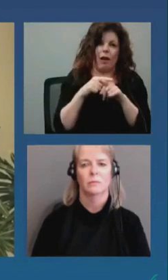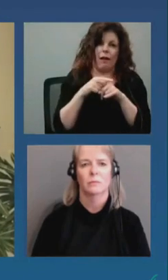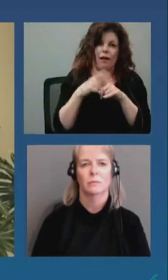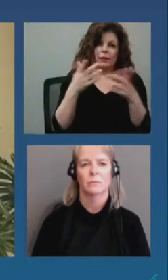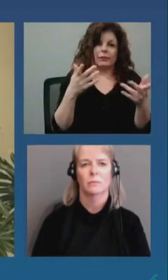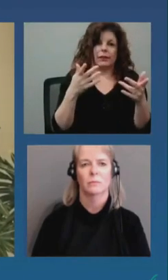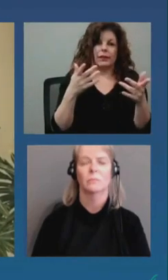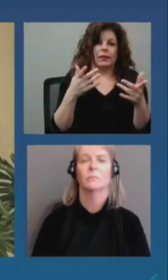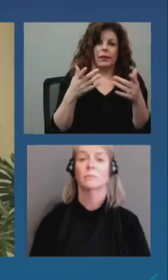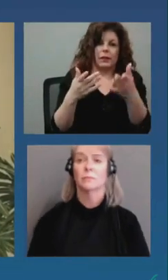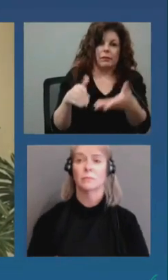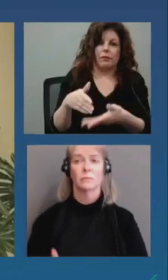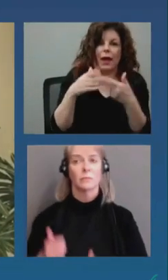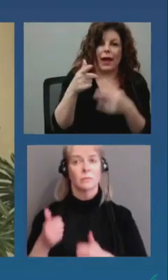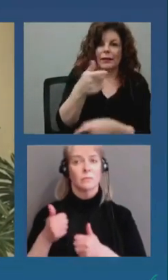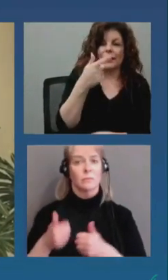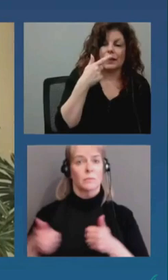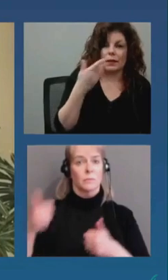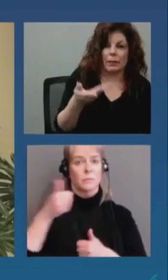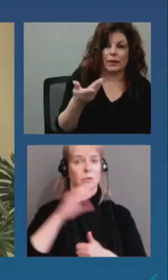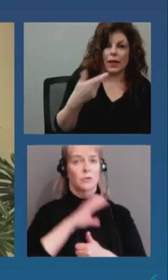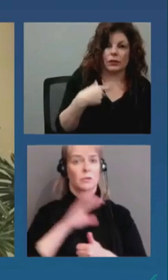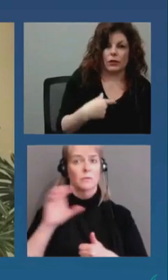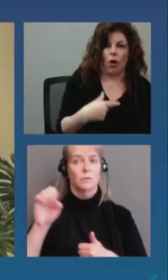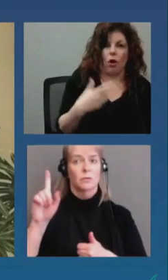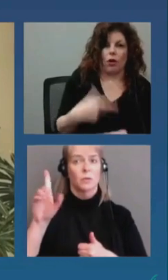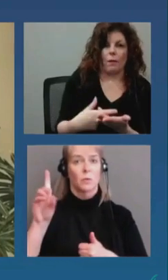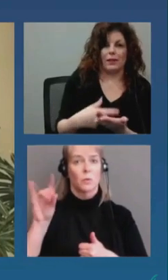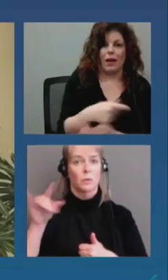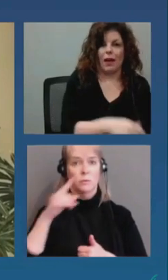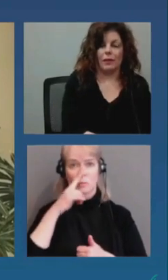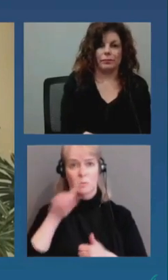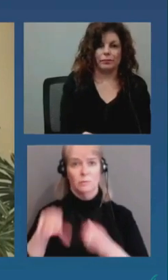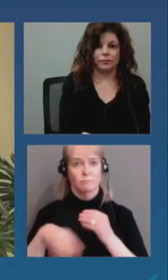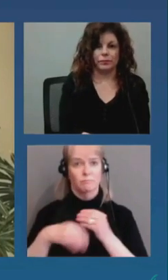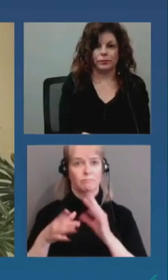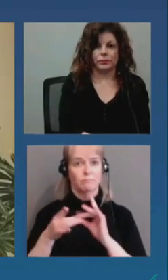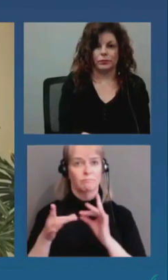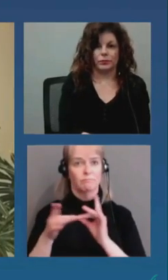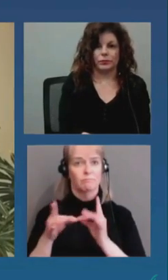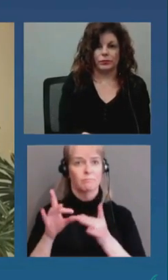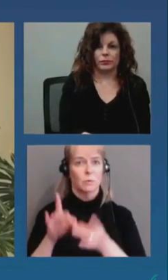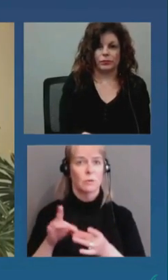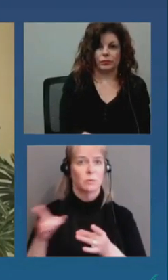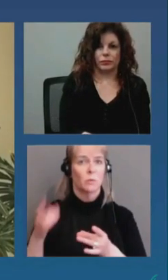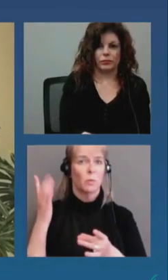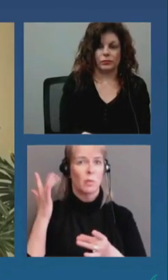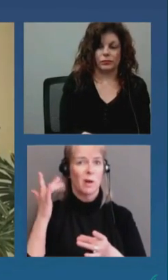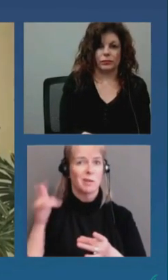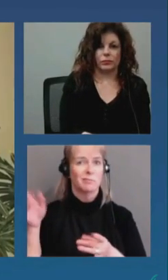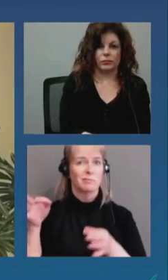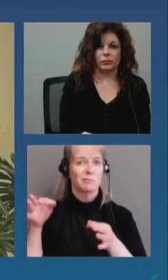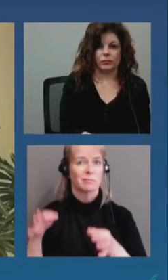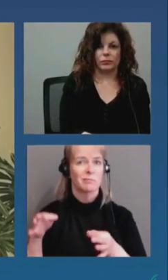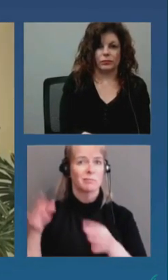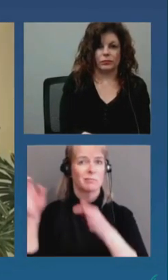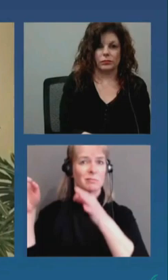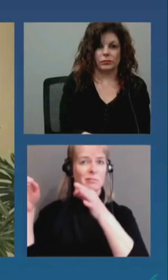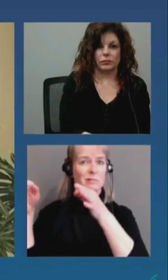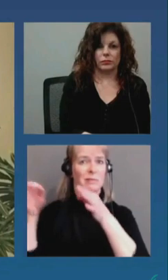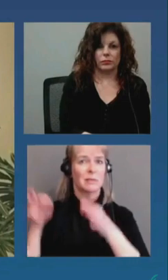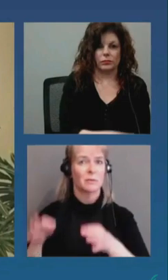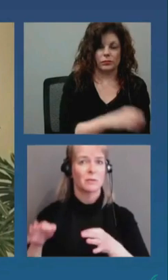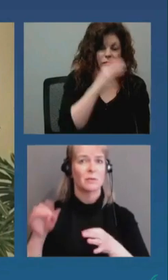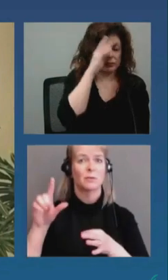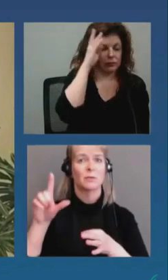Slonley, can you maybe just offer a comment in terms of why you've downsized from the 24-7 to